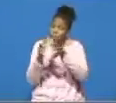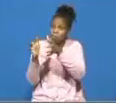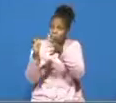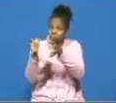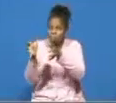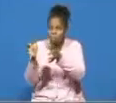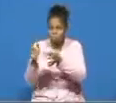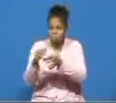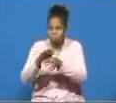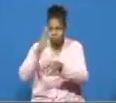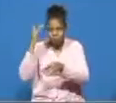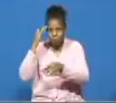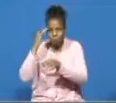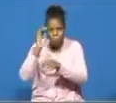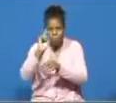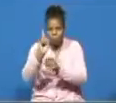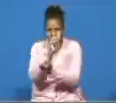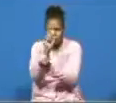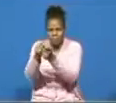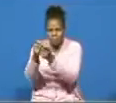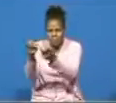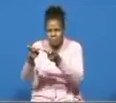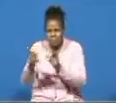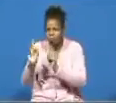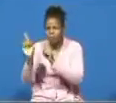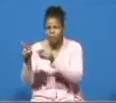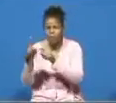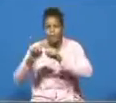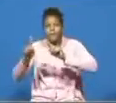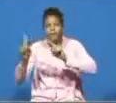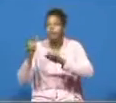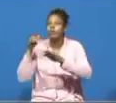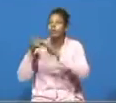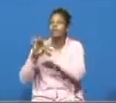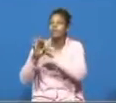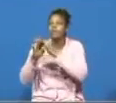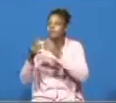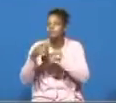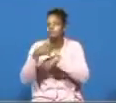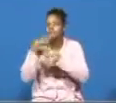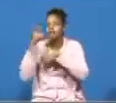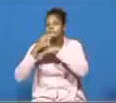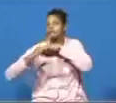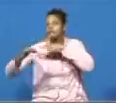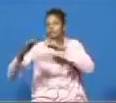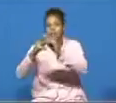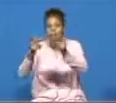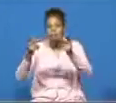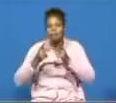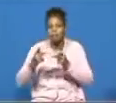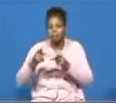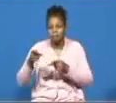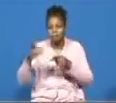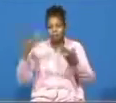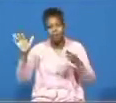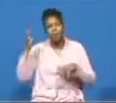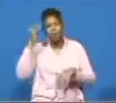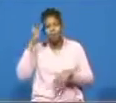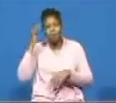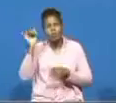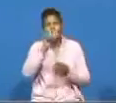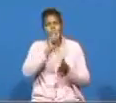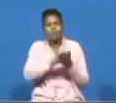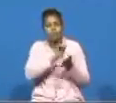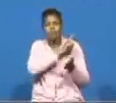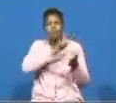where they were going but they were heading to the wilderness and they knew that the lord knows